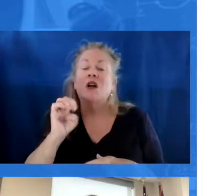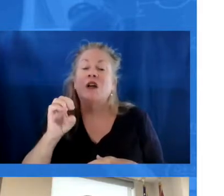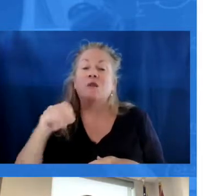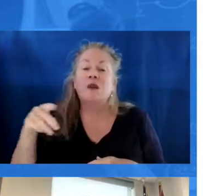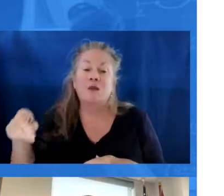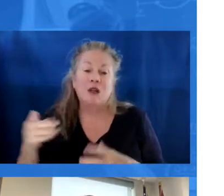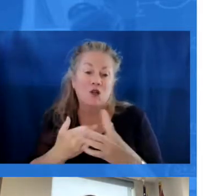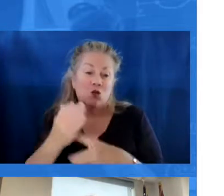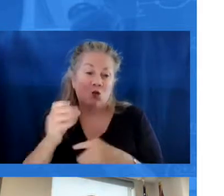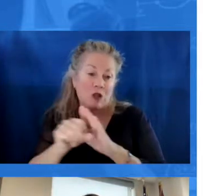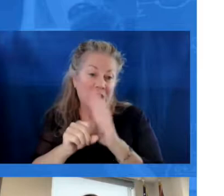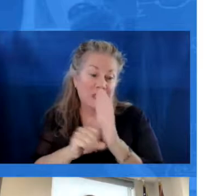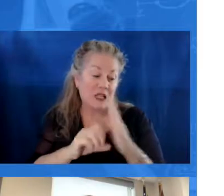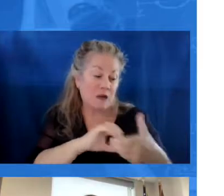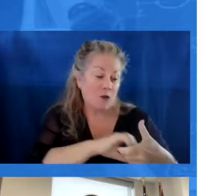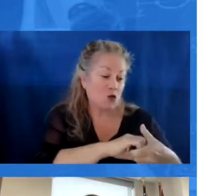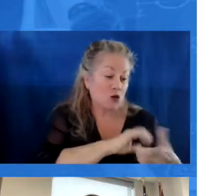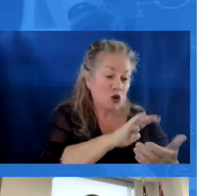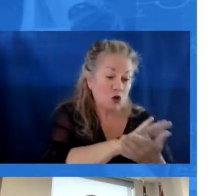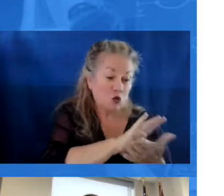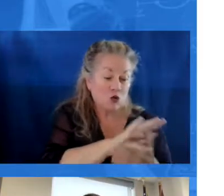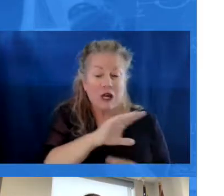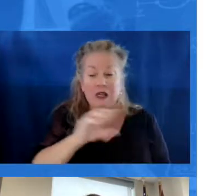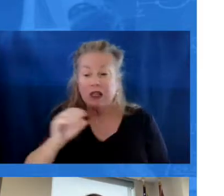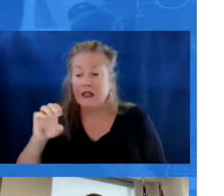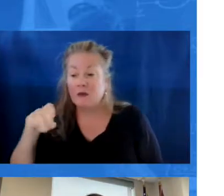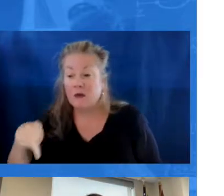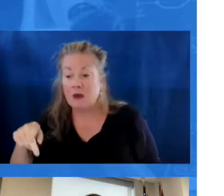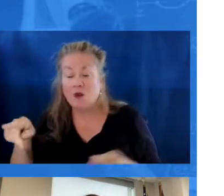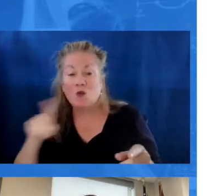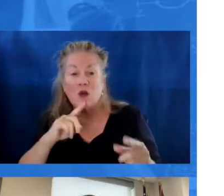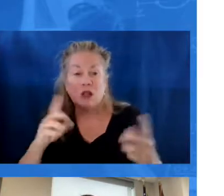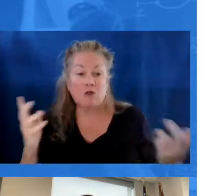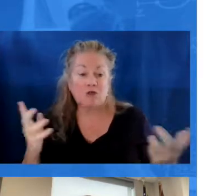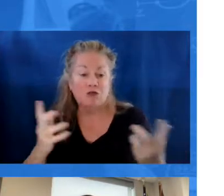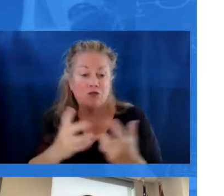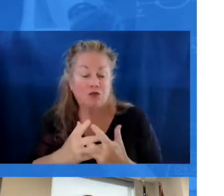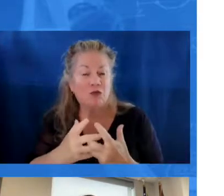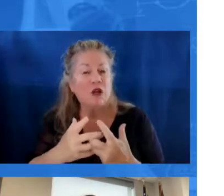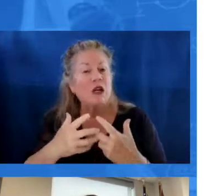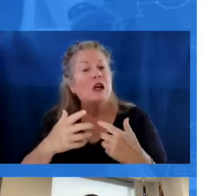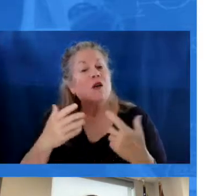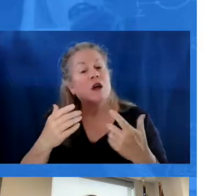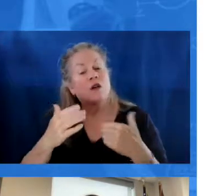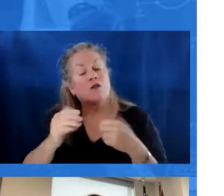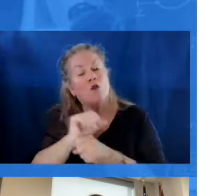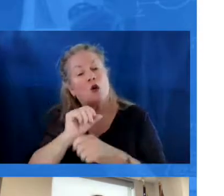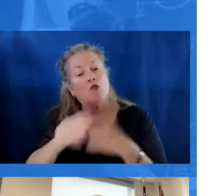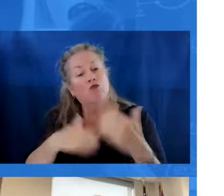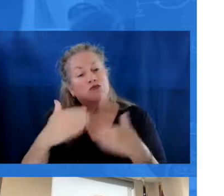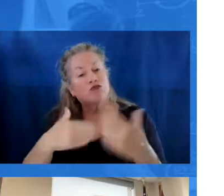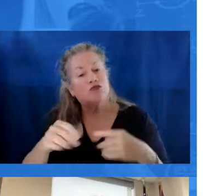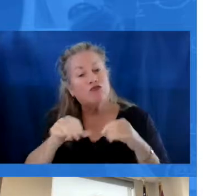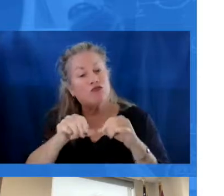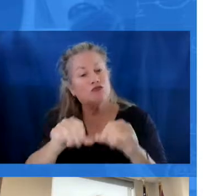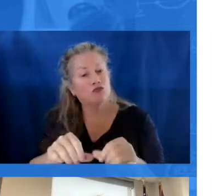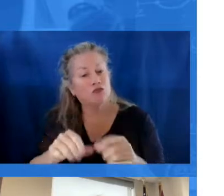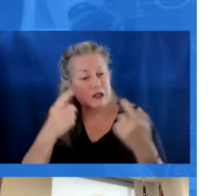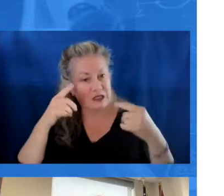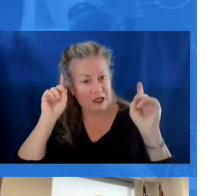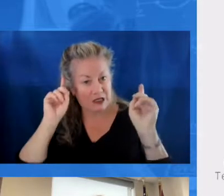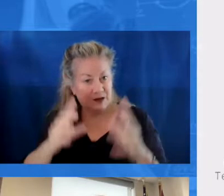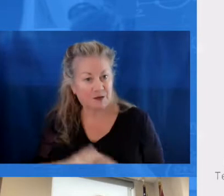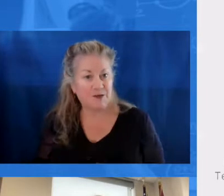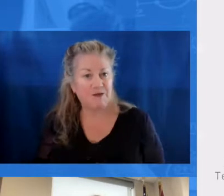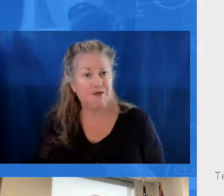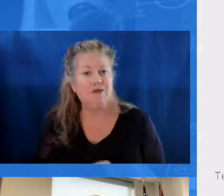state. And those partnerships between our school districts and our EPPs has really allowed us to move this work forward and show